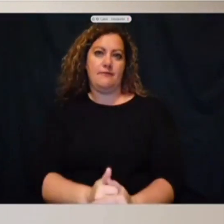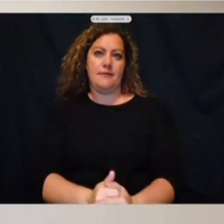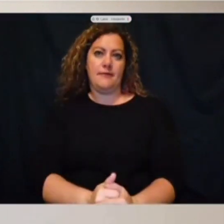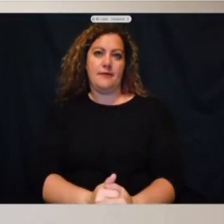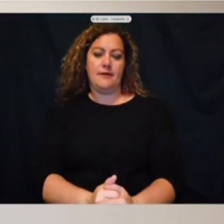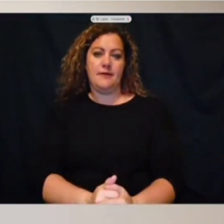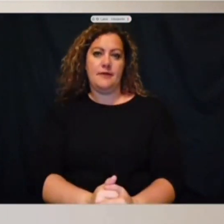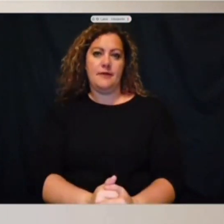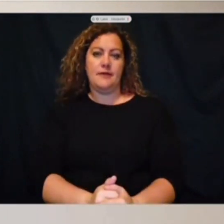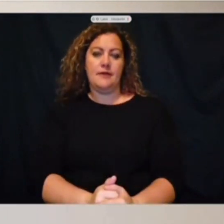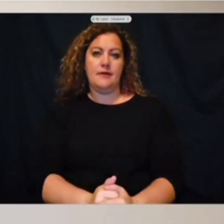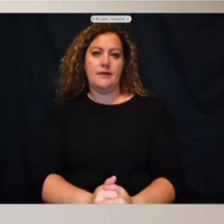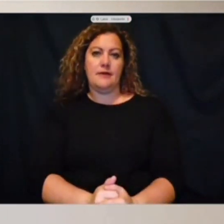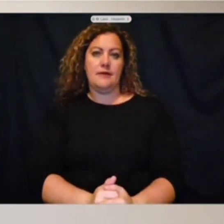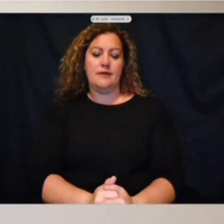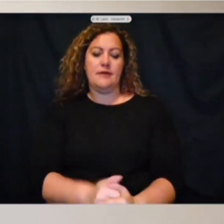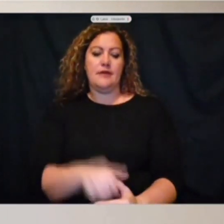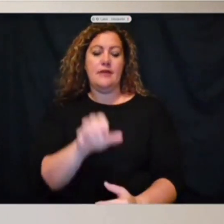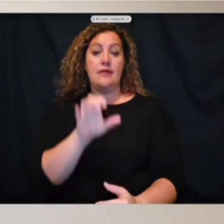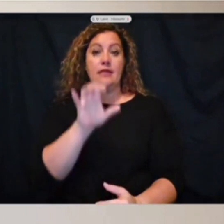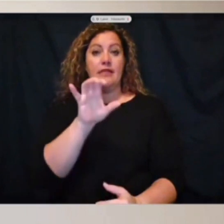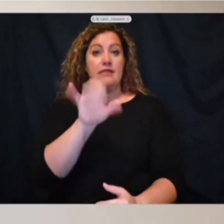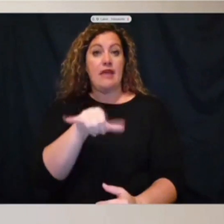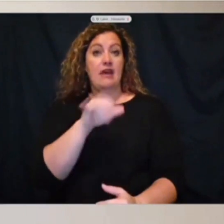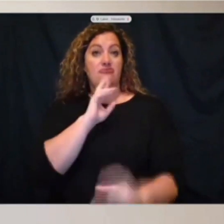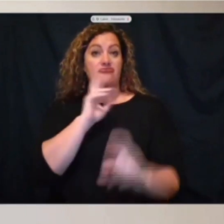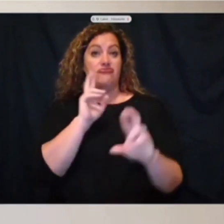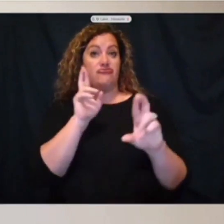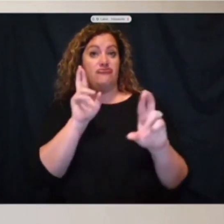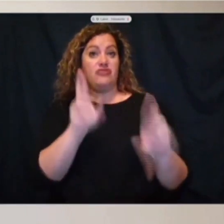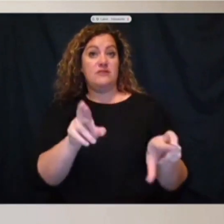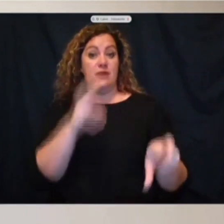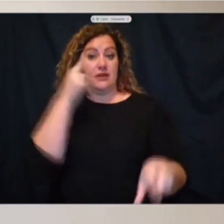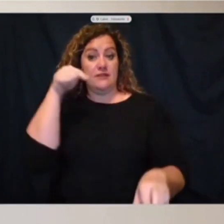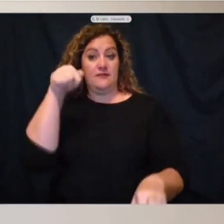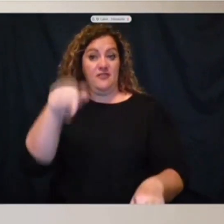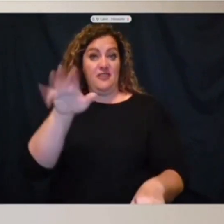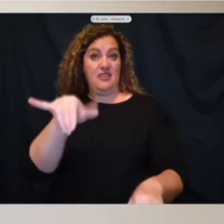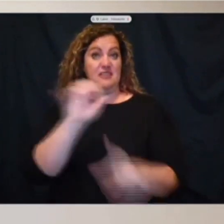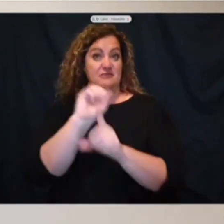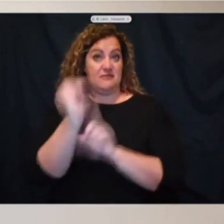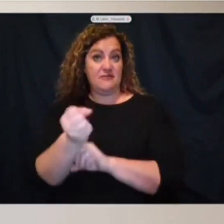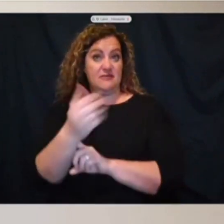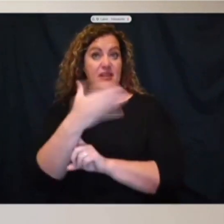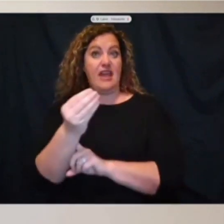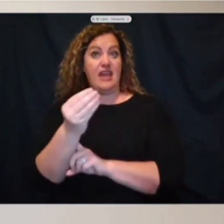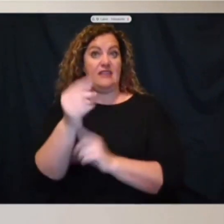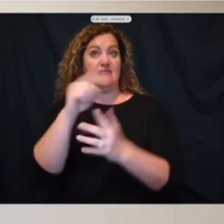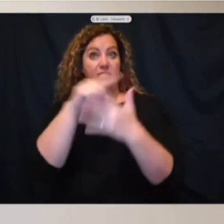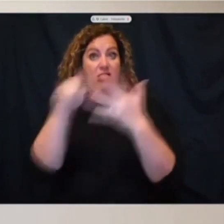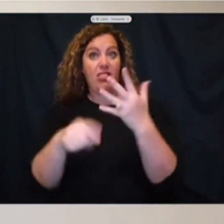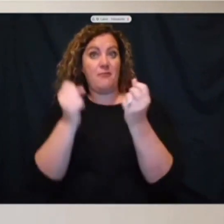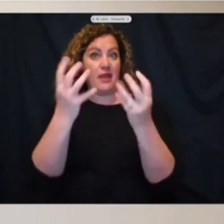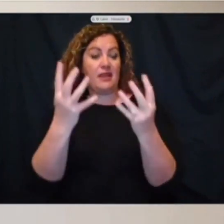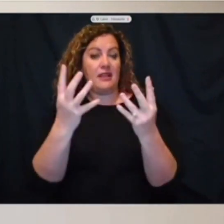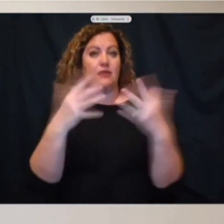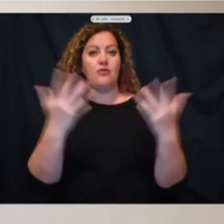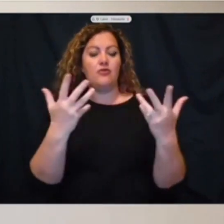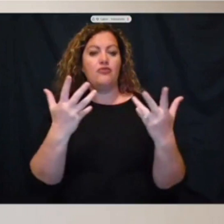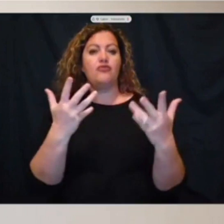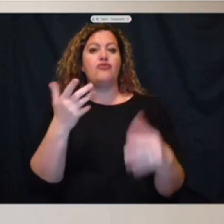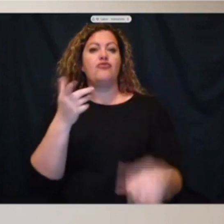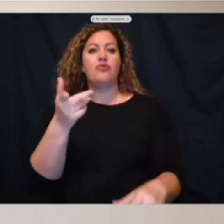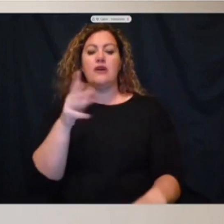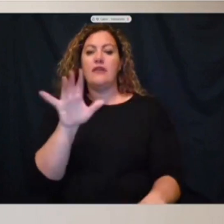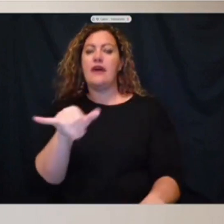The response that we had to this crime and the series of crimes was fast, and it was calculated,